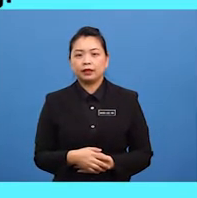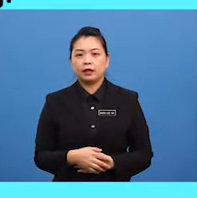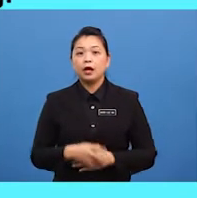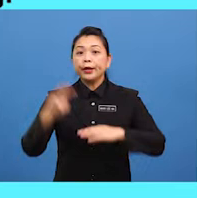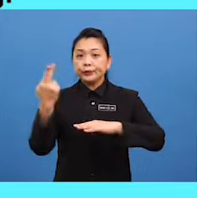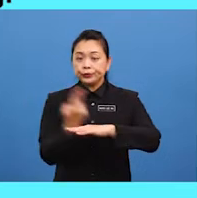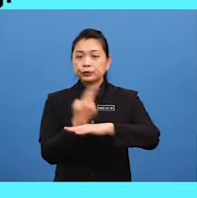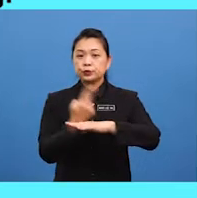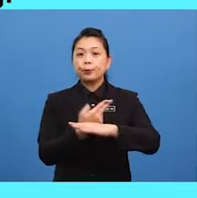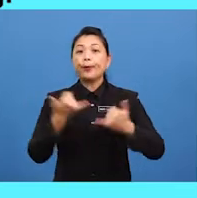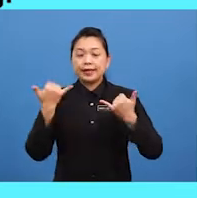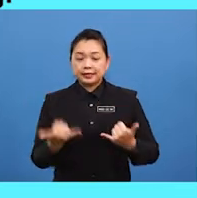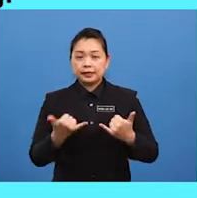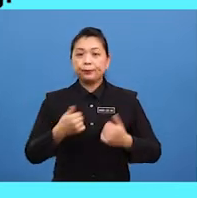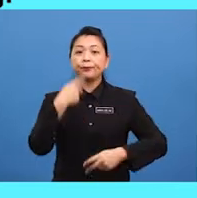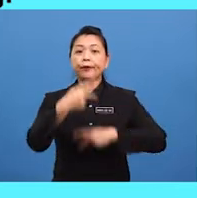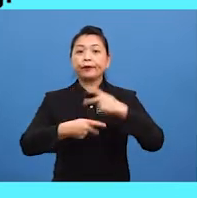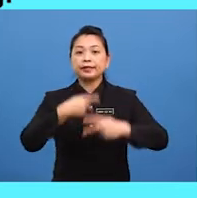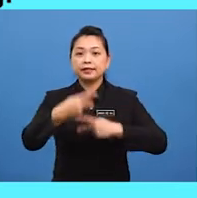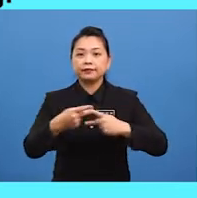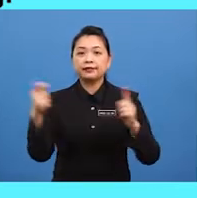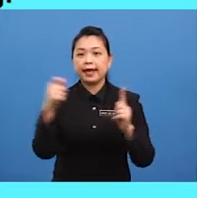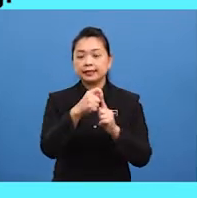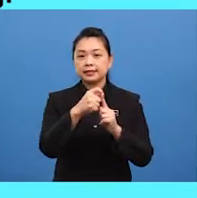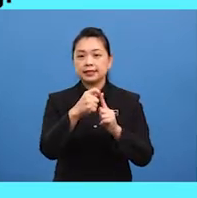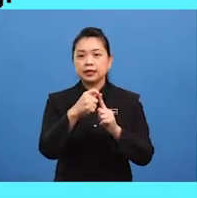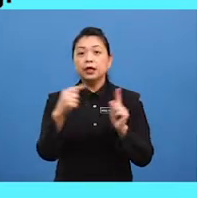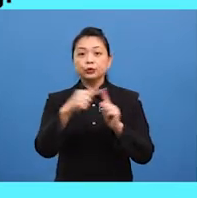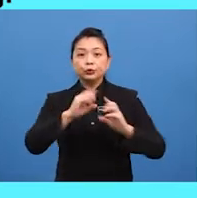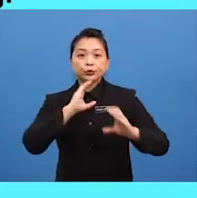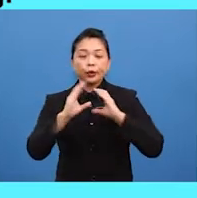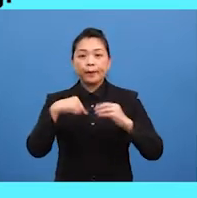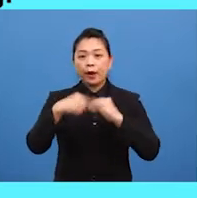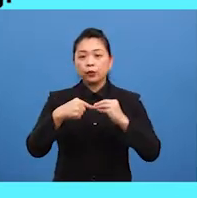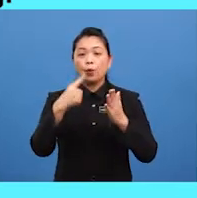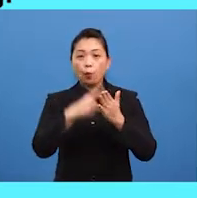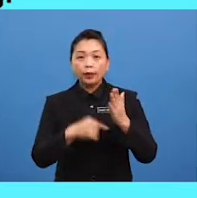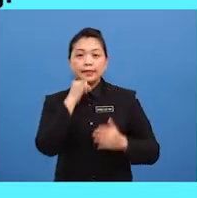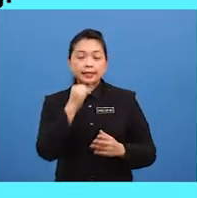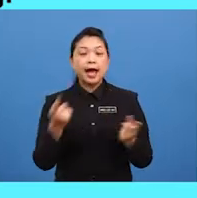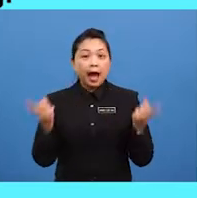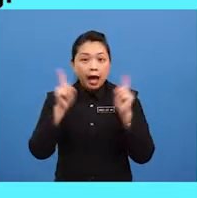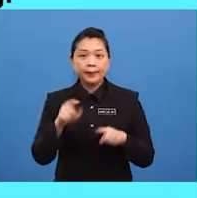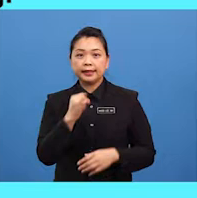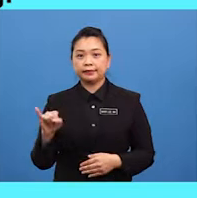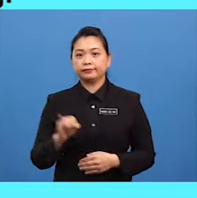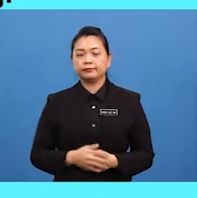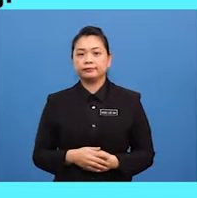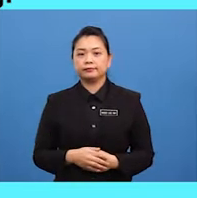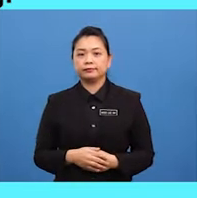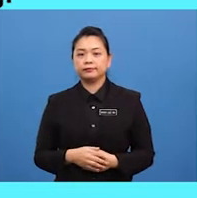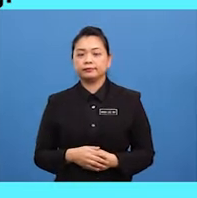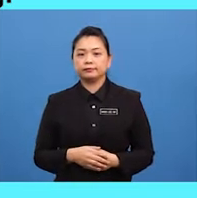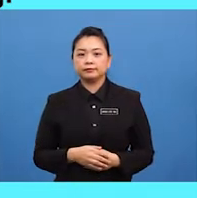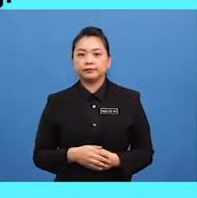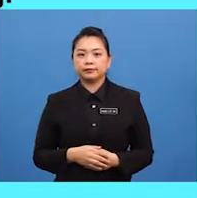use present progressive tense to talk about what is happening